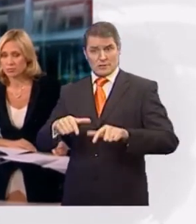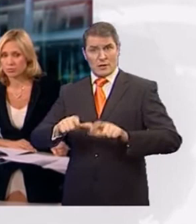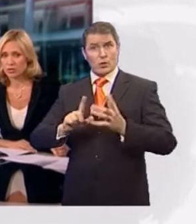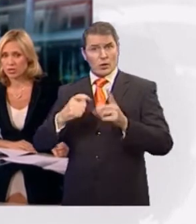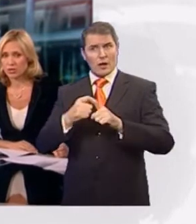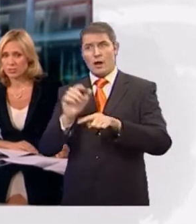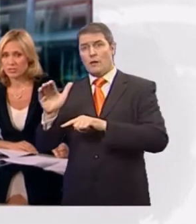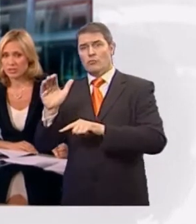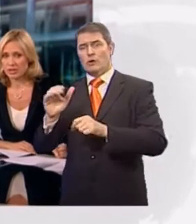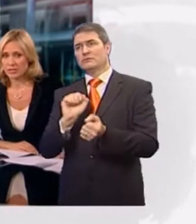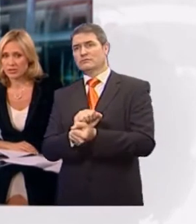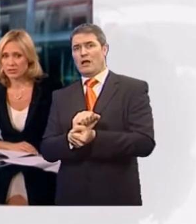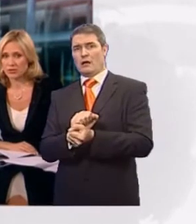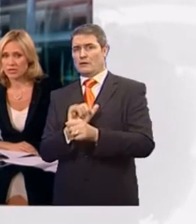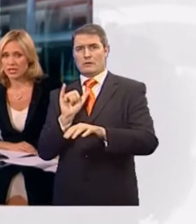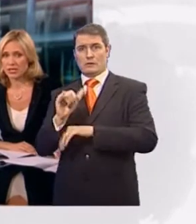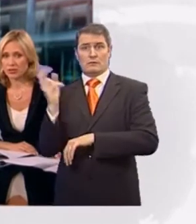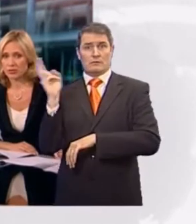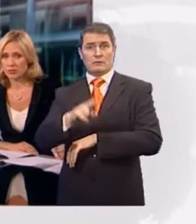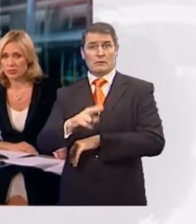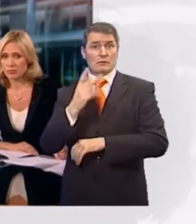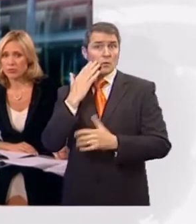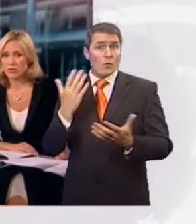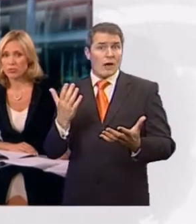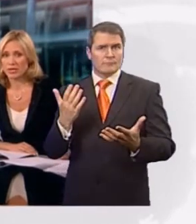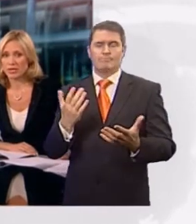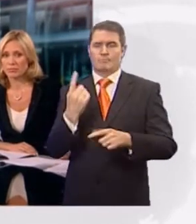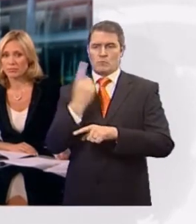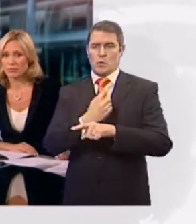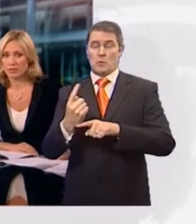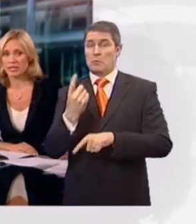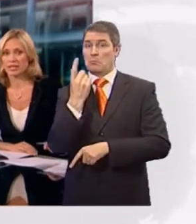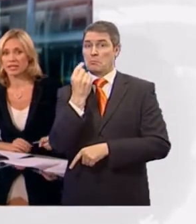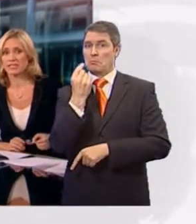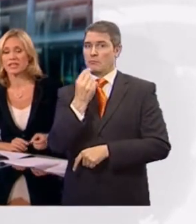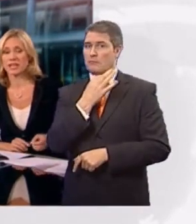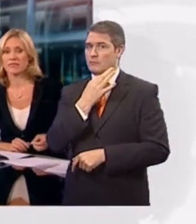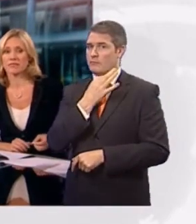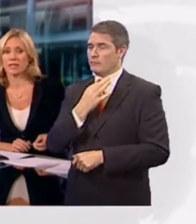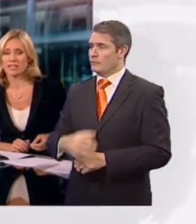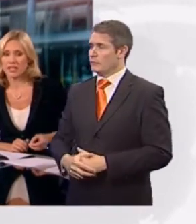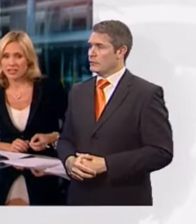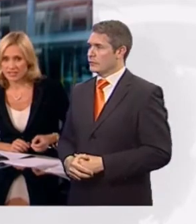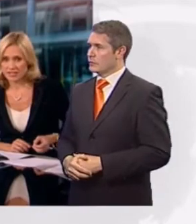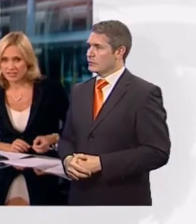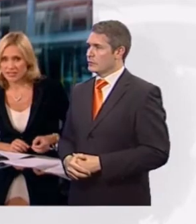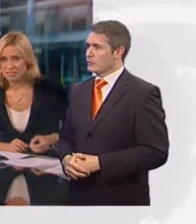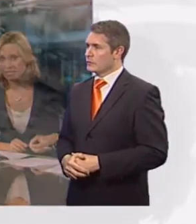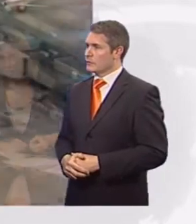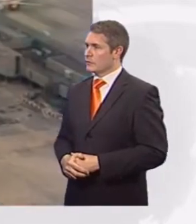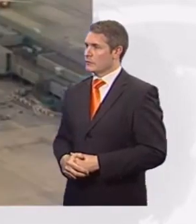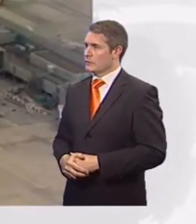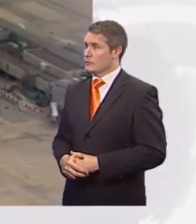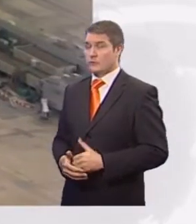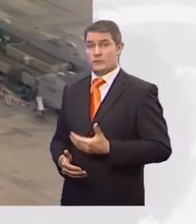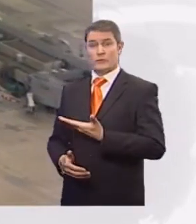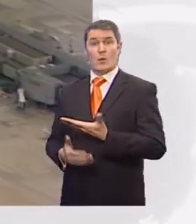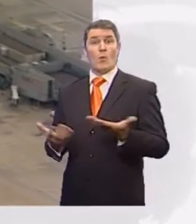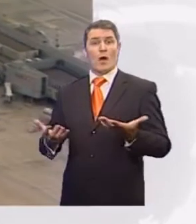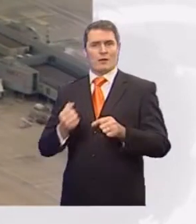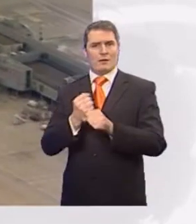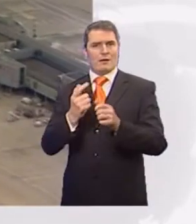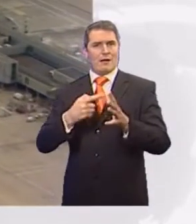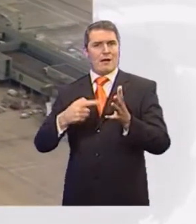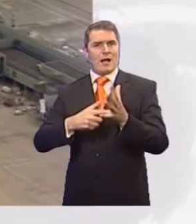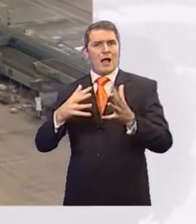and abroad with some being told it could be more than a week before they can get another flight. This is the scene now at Gatwick